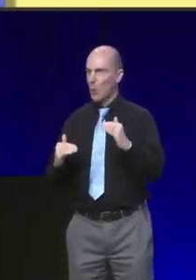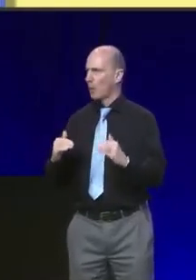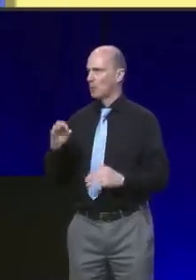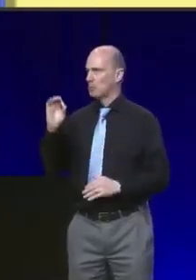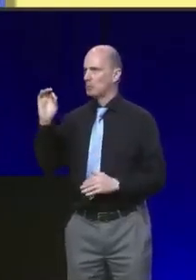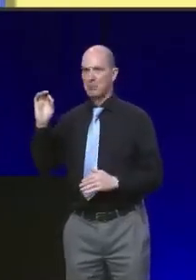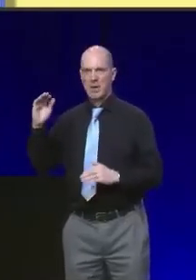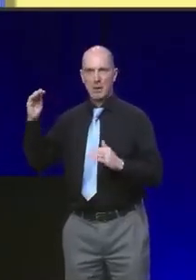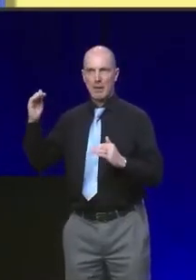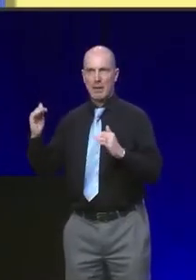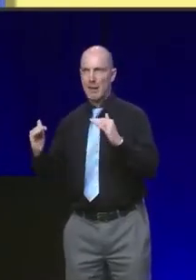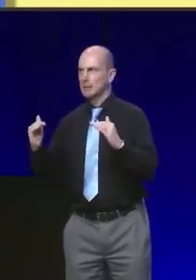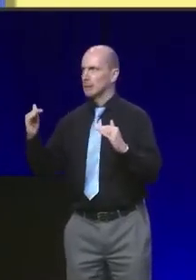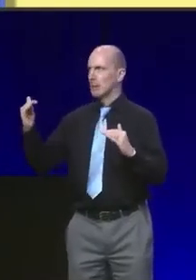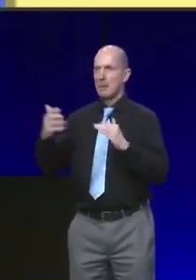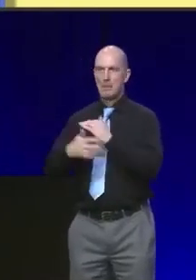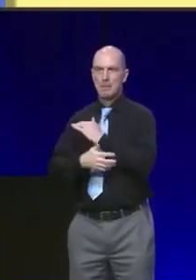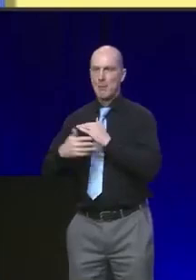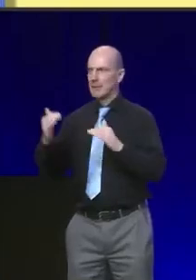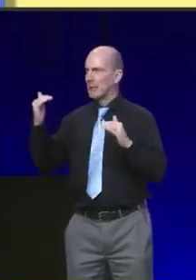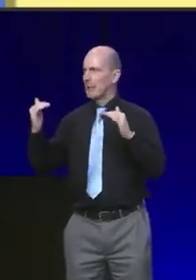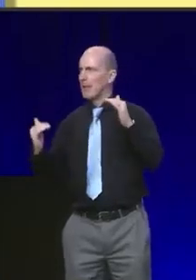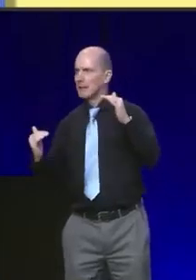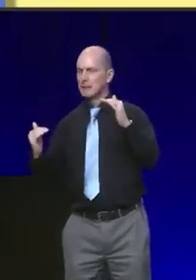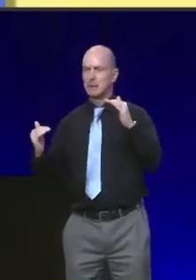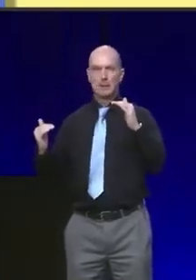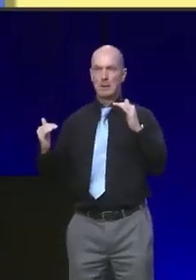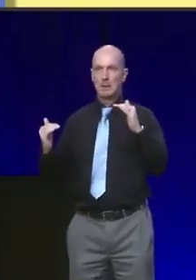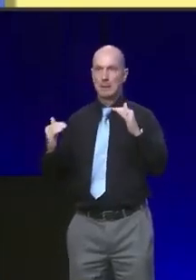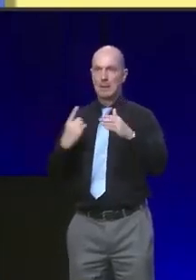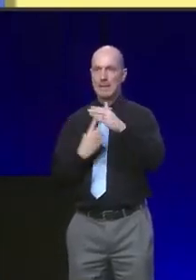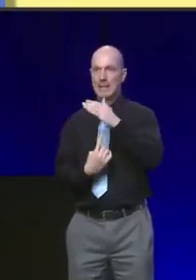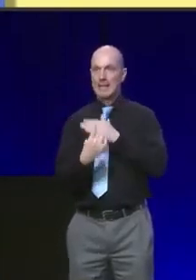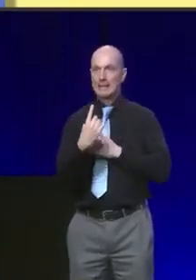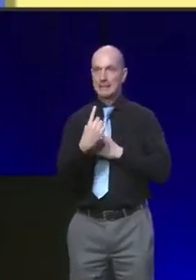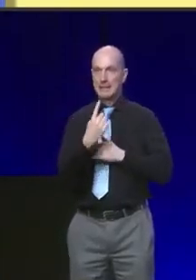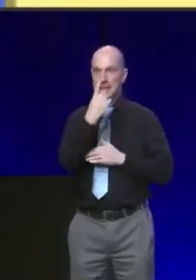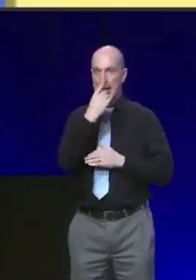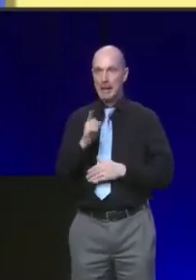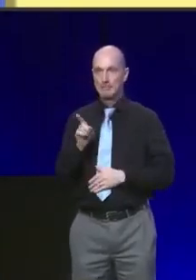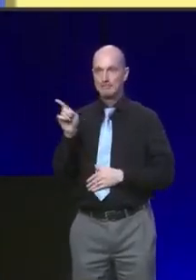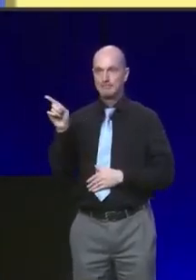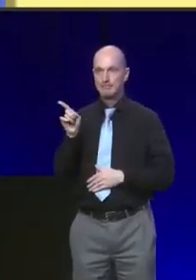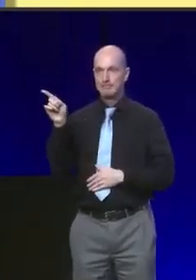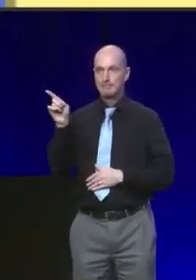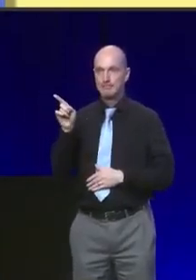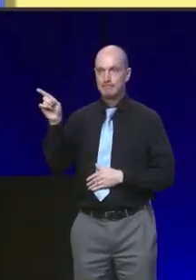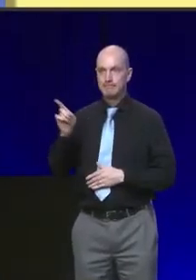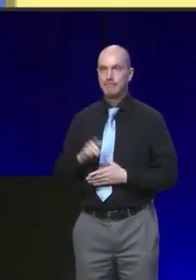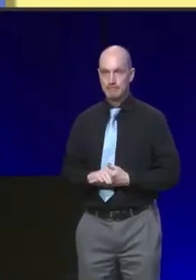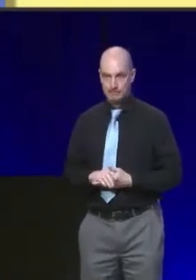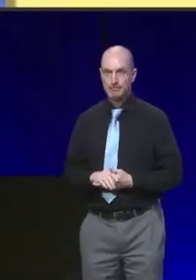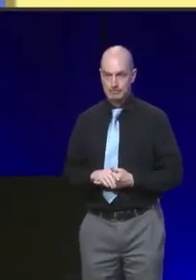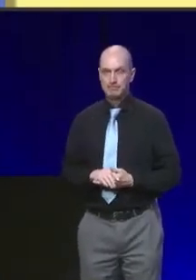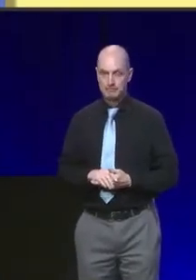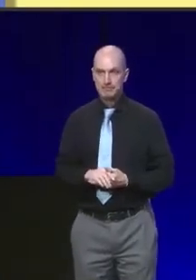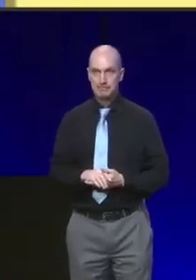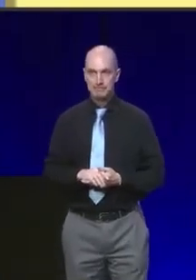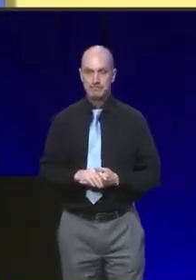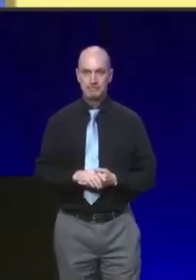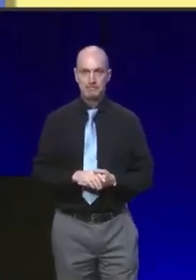lower levels of poverty. That, my friends, is what independence brings. would Scotland